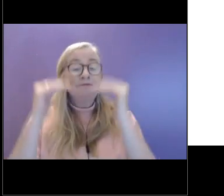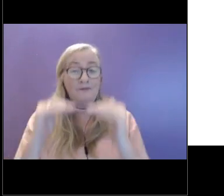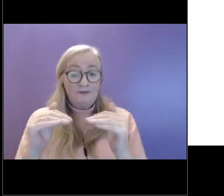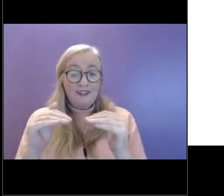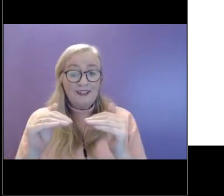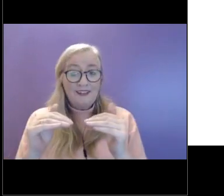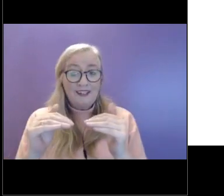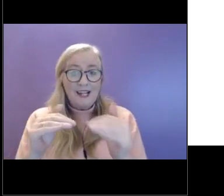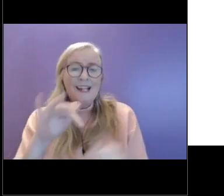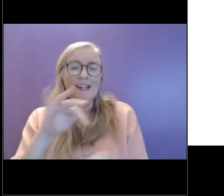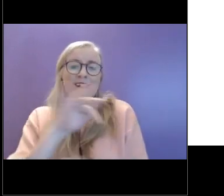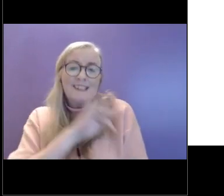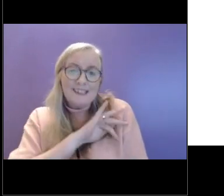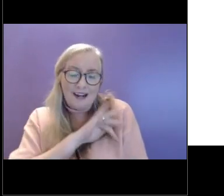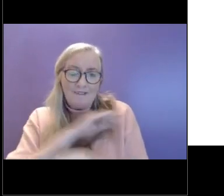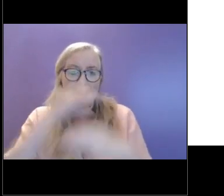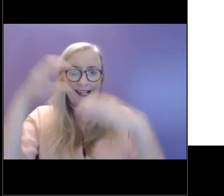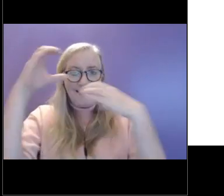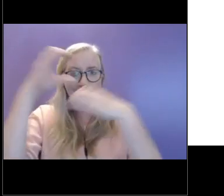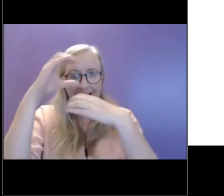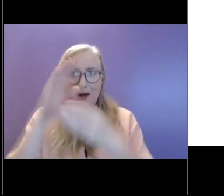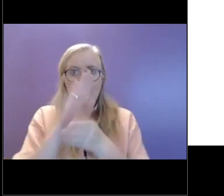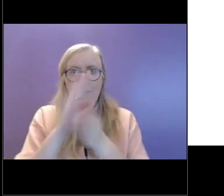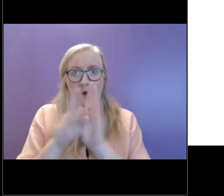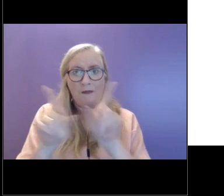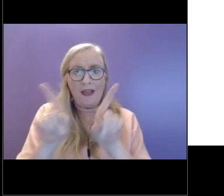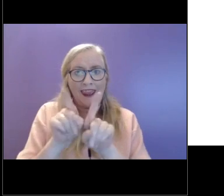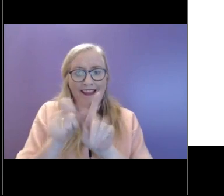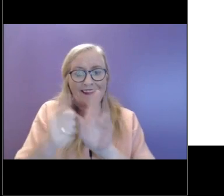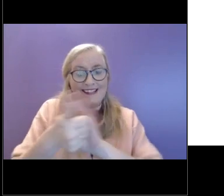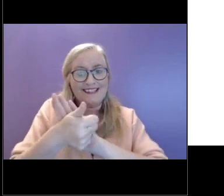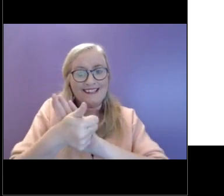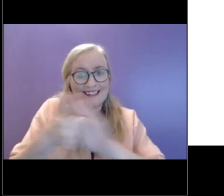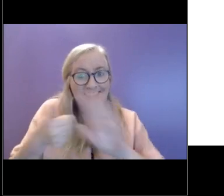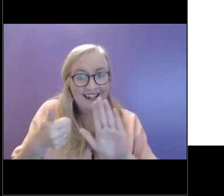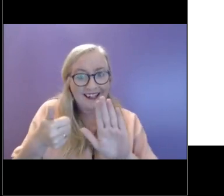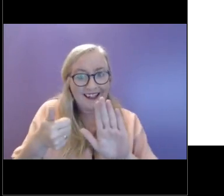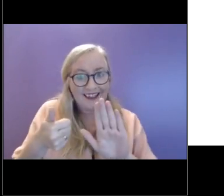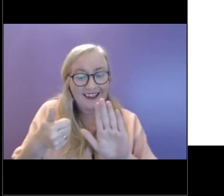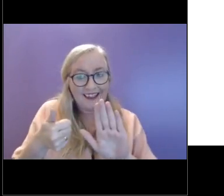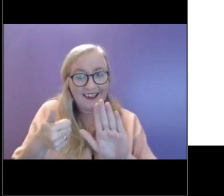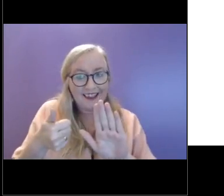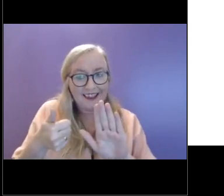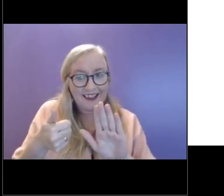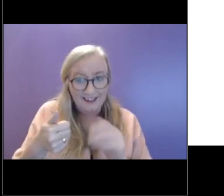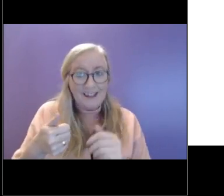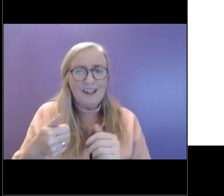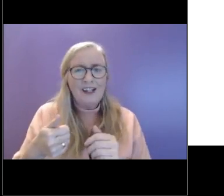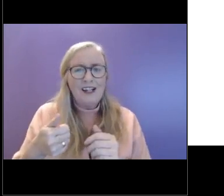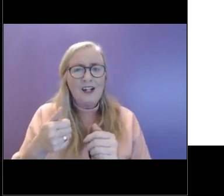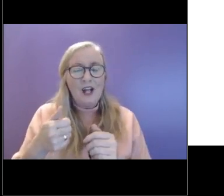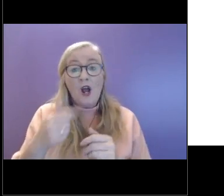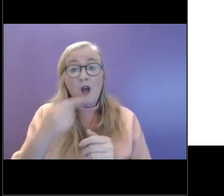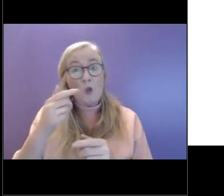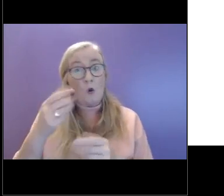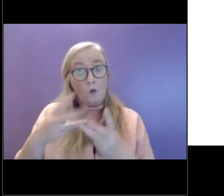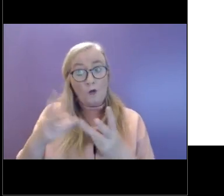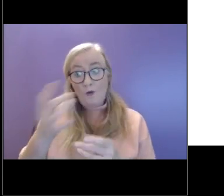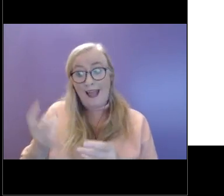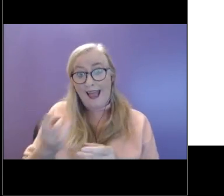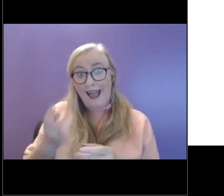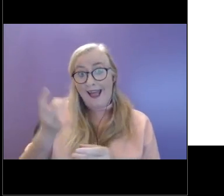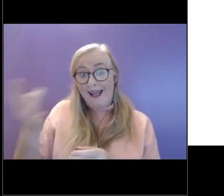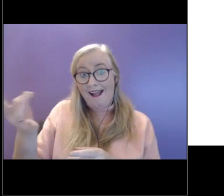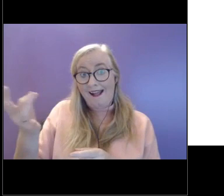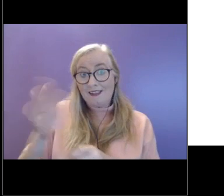of self care and those perhaps of living as humans is asking for support from others. You know, we're